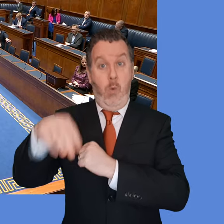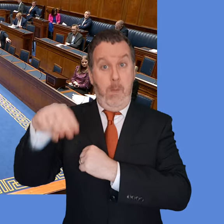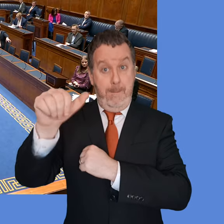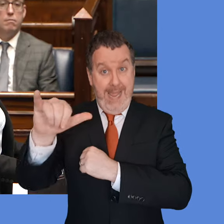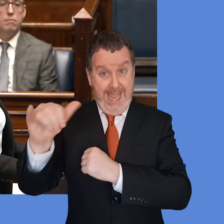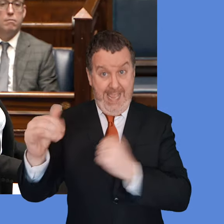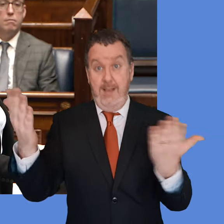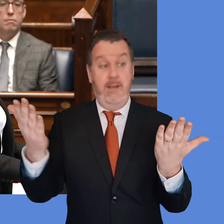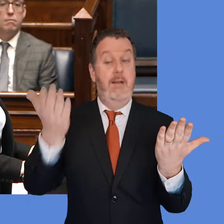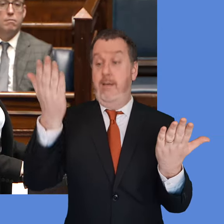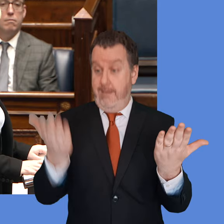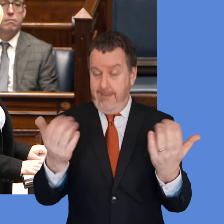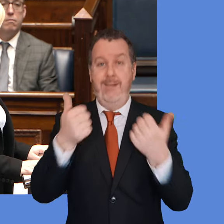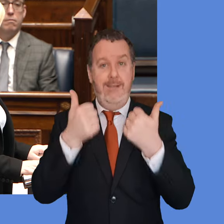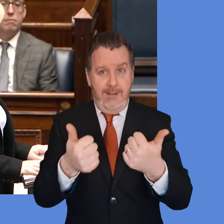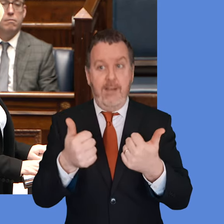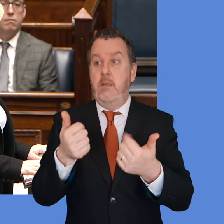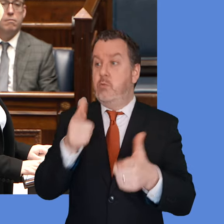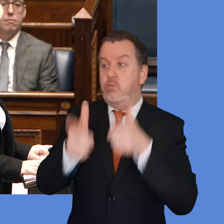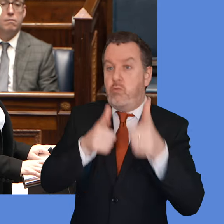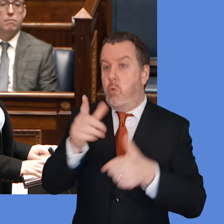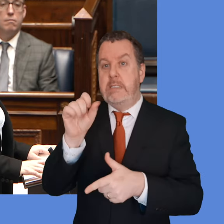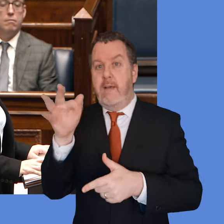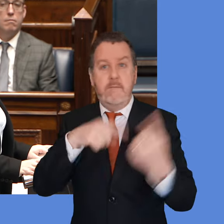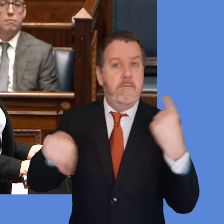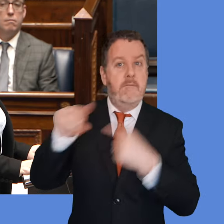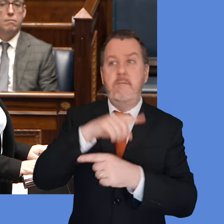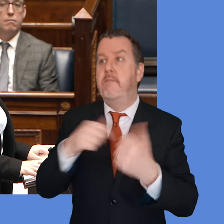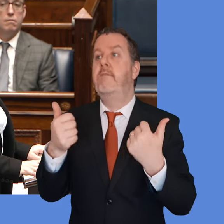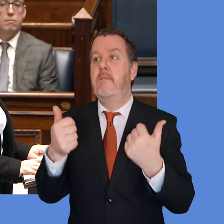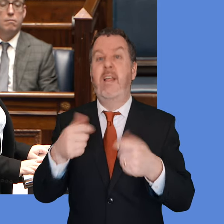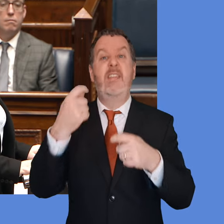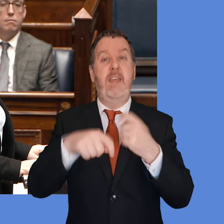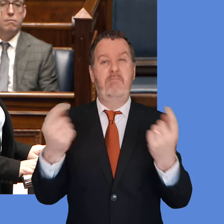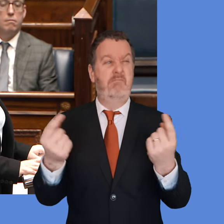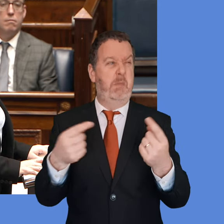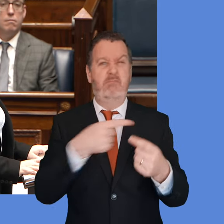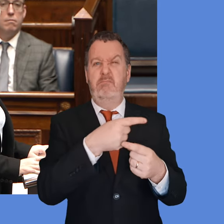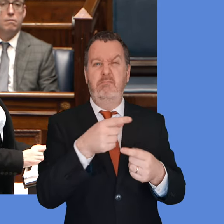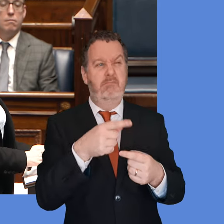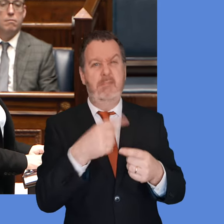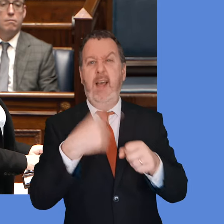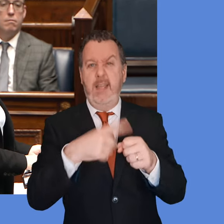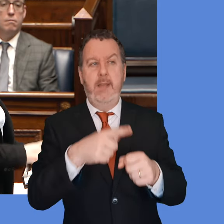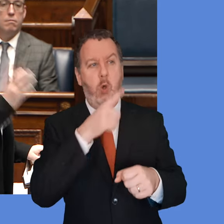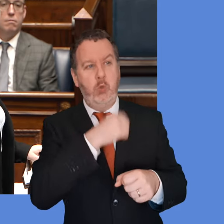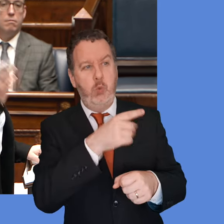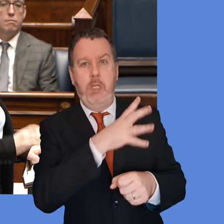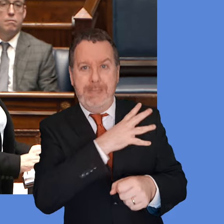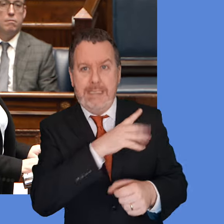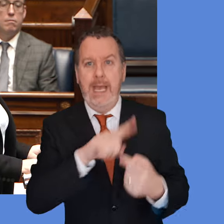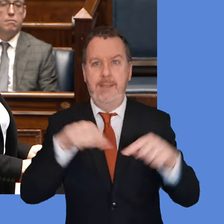plan for May of this year. We now need to get the up-to-date position from our officials, and then again we will talk to